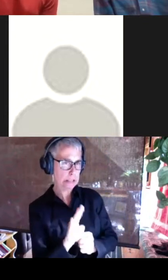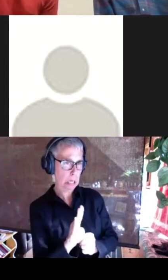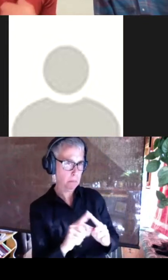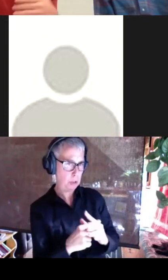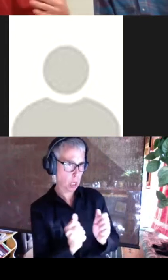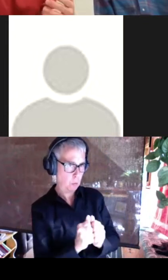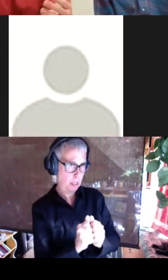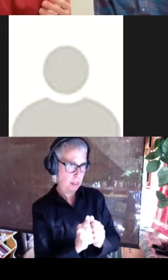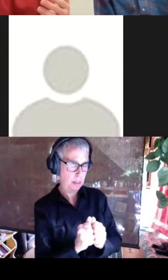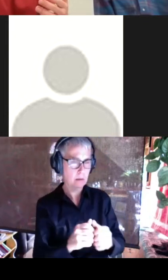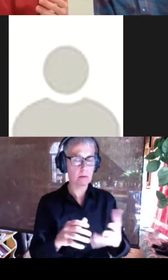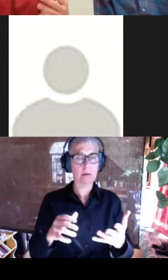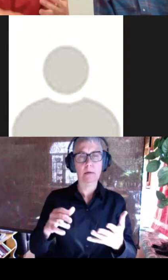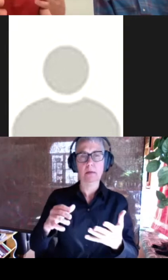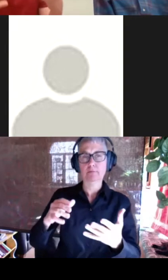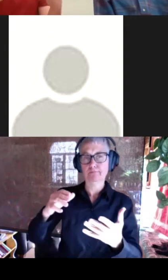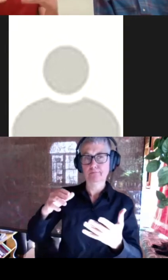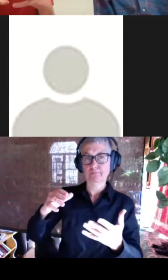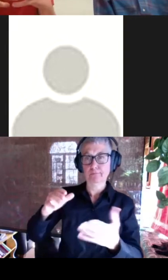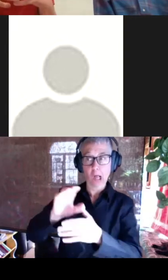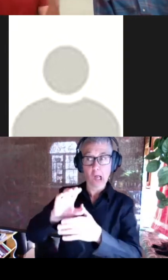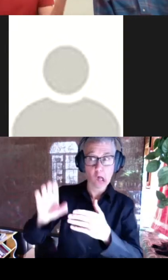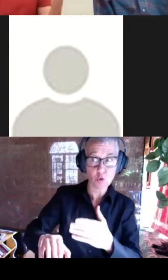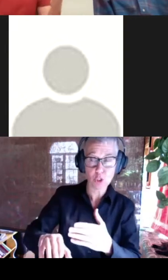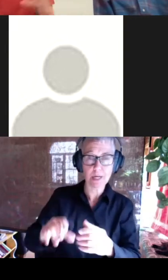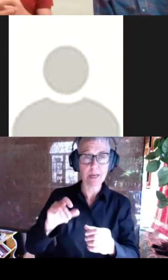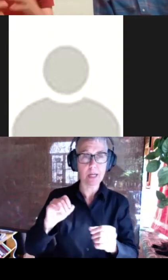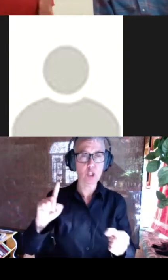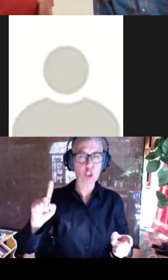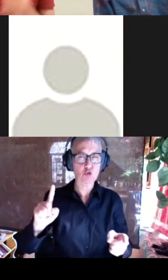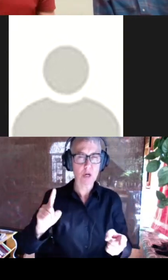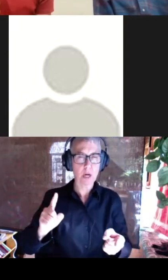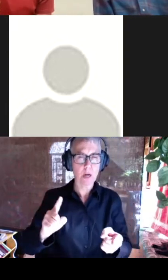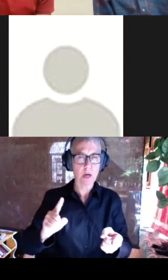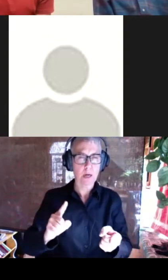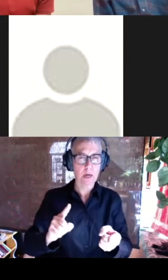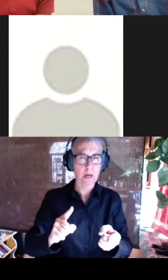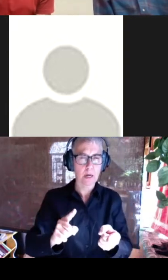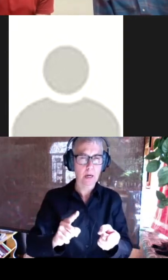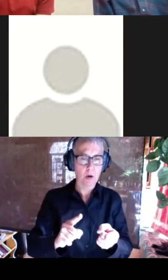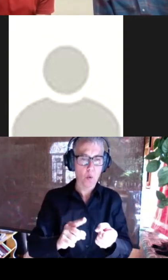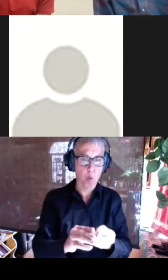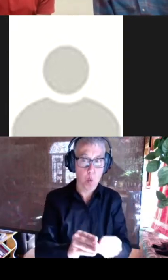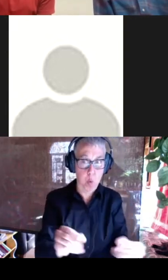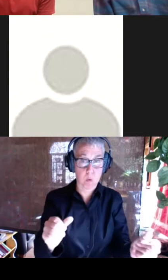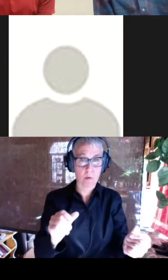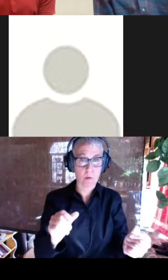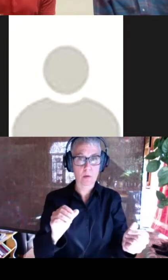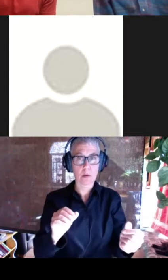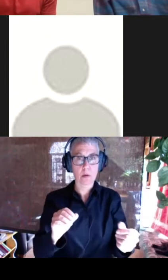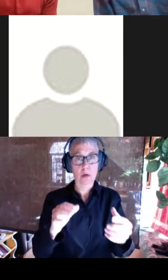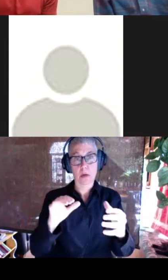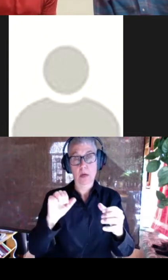And kind of the logical conclusion of that is wondering if you can just shrink away starting with a stub at all and still